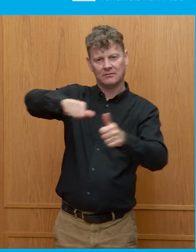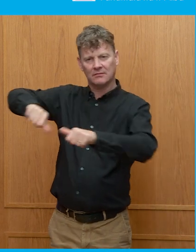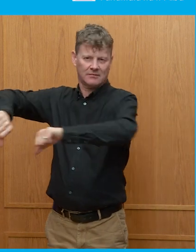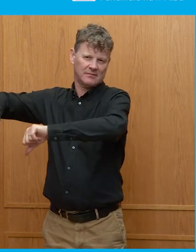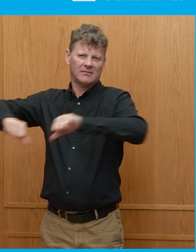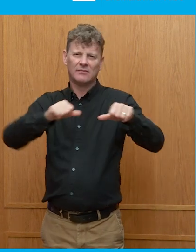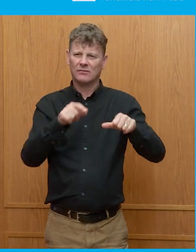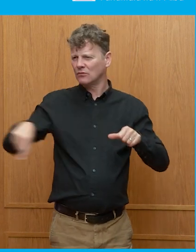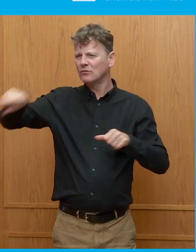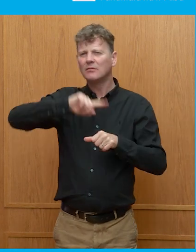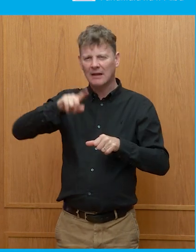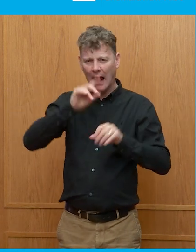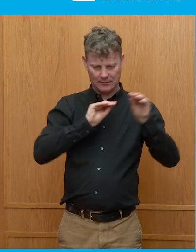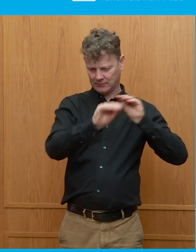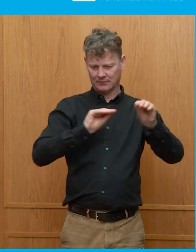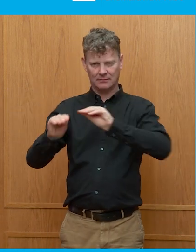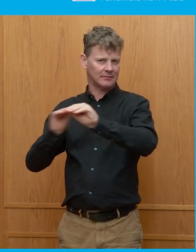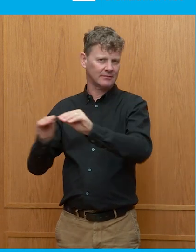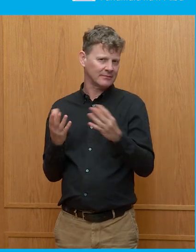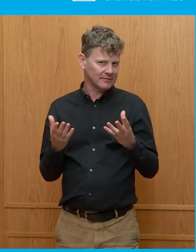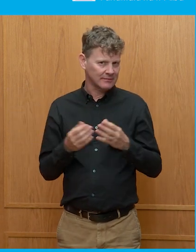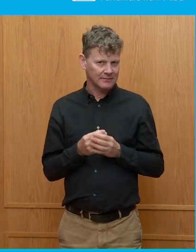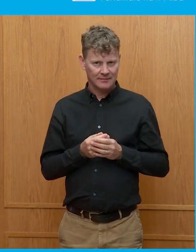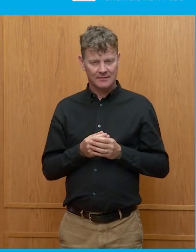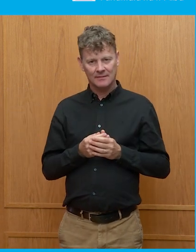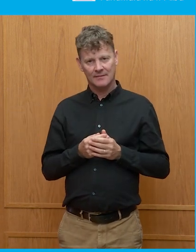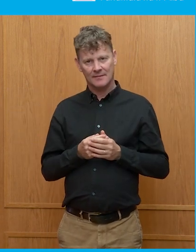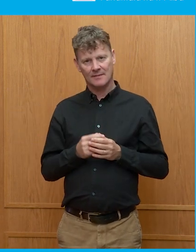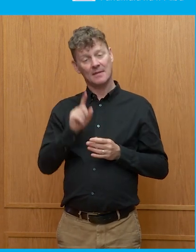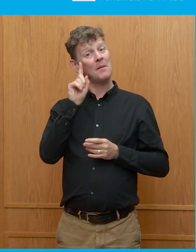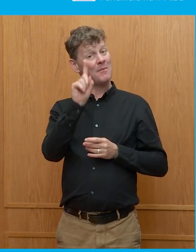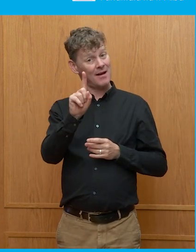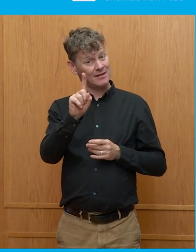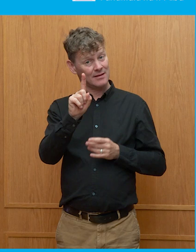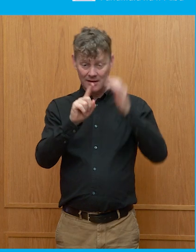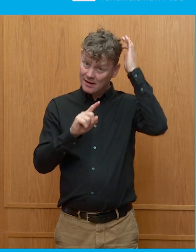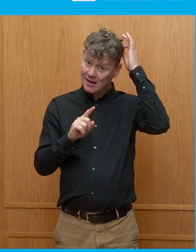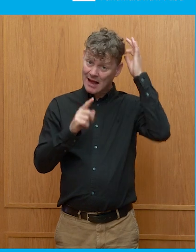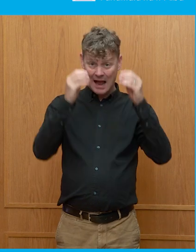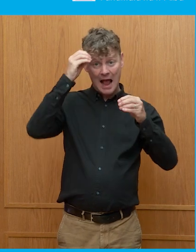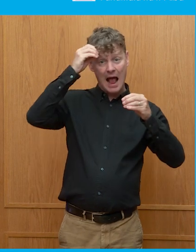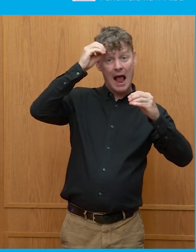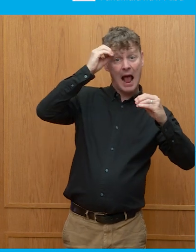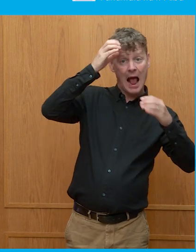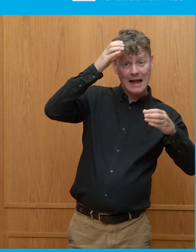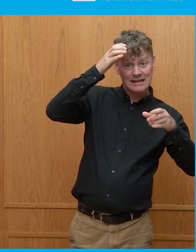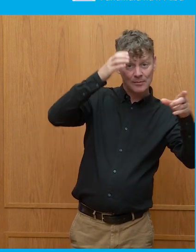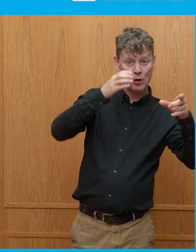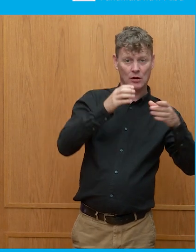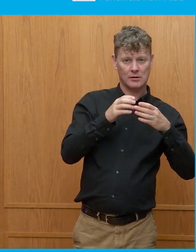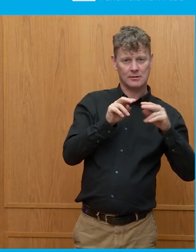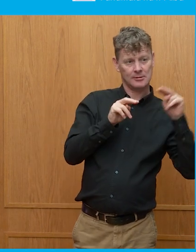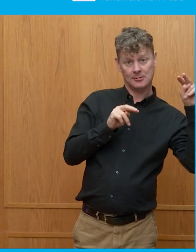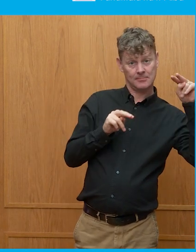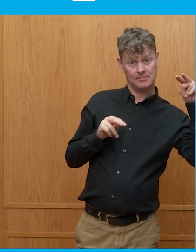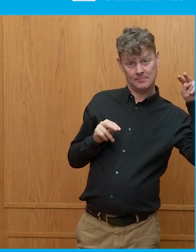democracy or bad democracy, right? But the interesting thing is there's a real disjoint between what experts, how democratic an